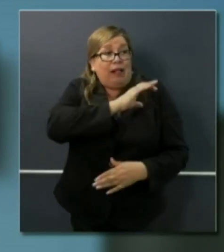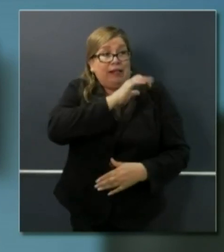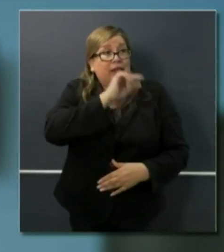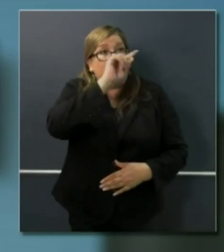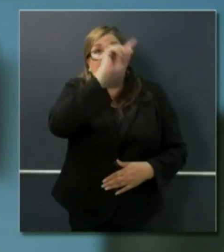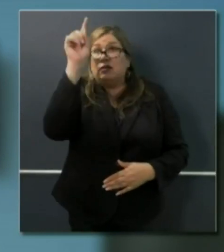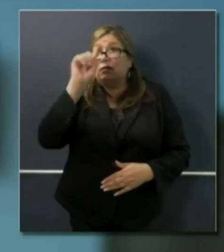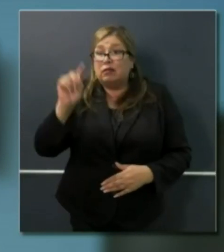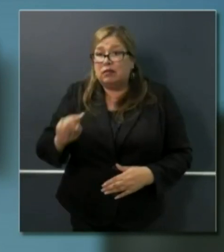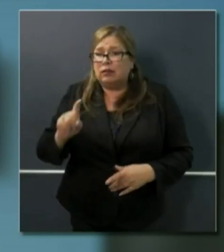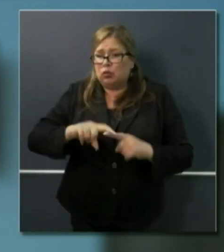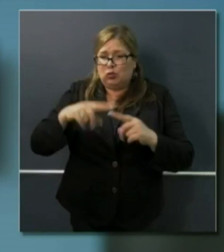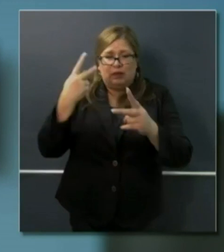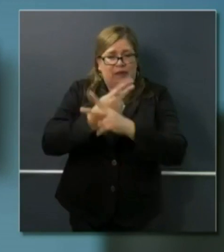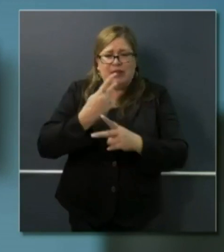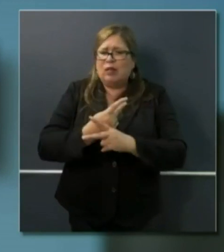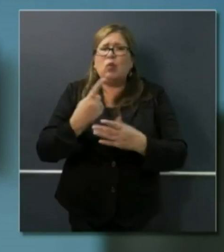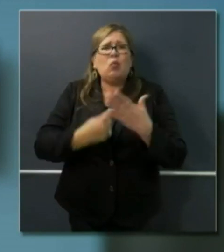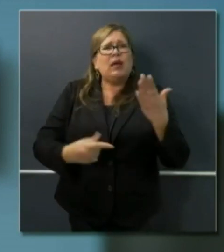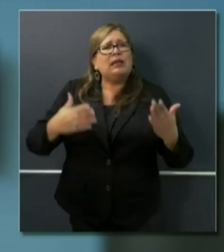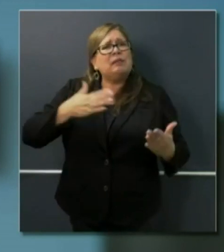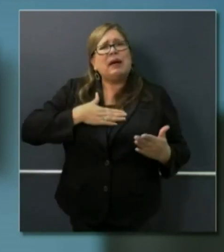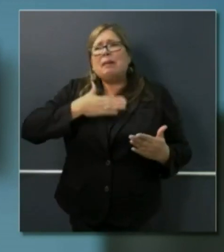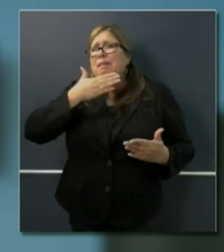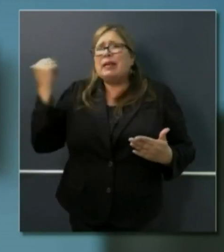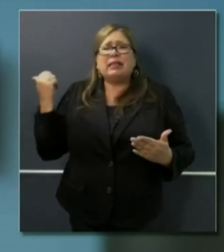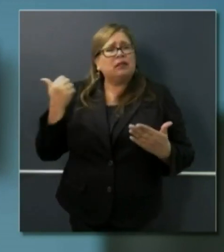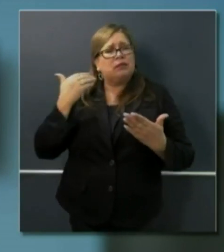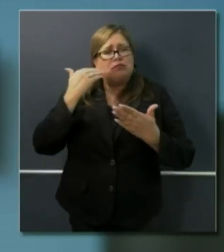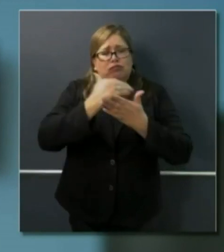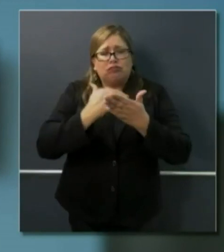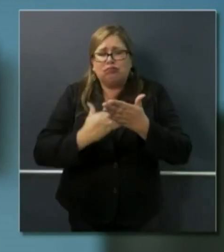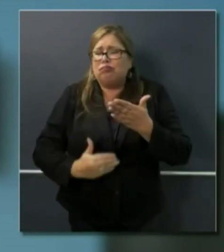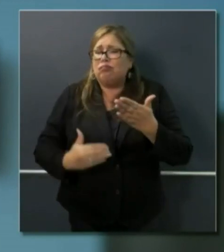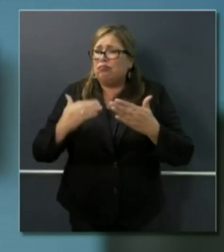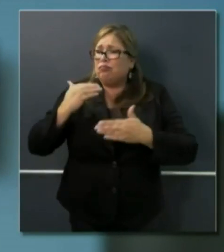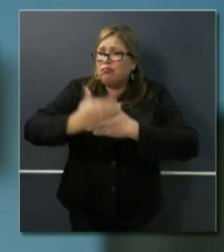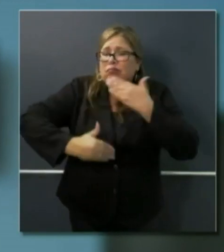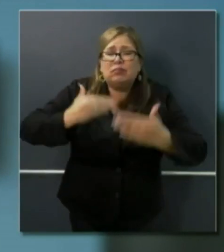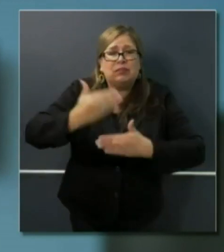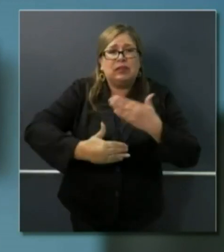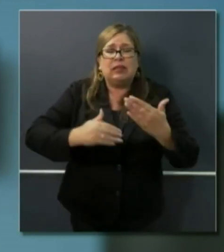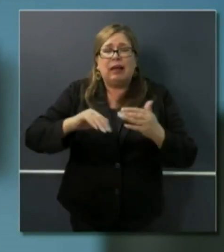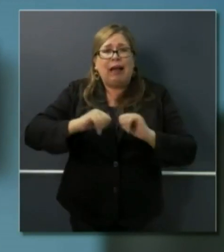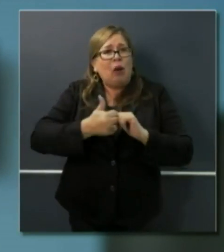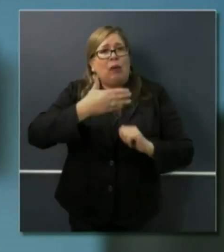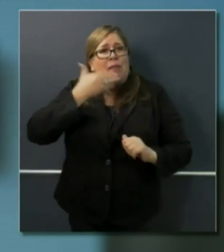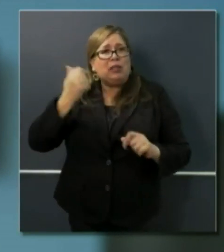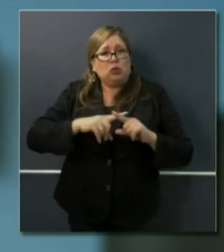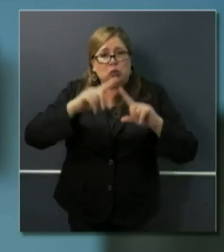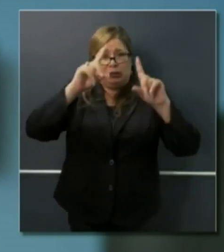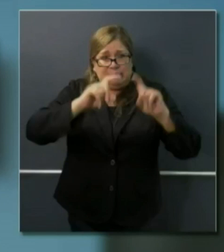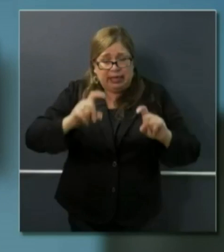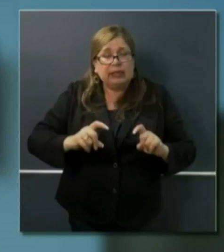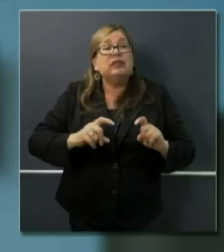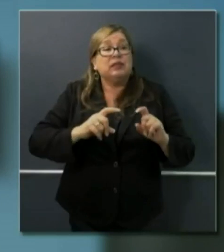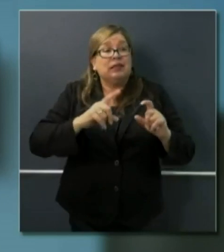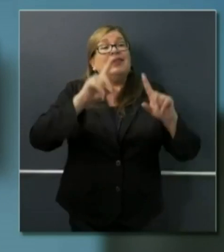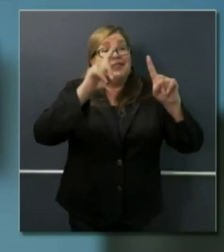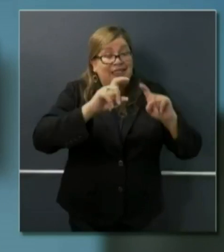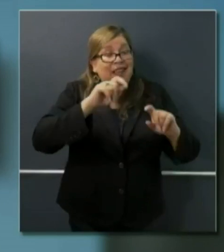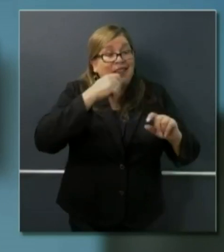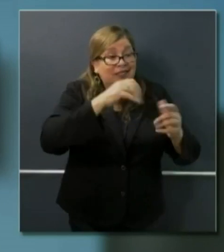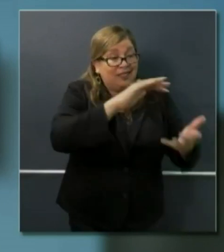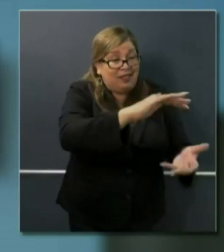are their protocols, procedures, to be able to do testing in their sites and be able to get those tests to places to process the specimens